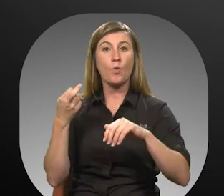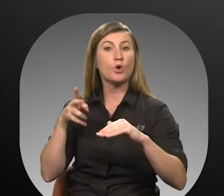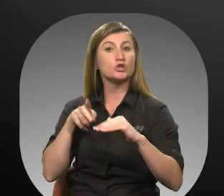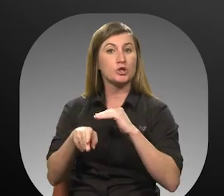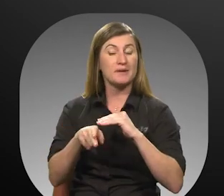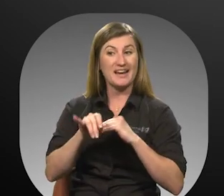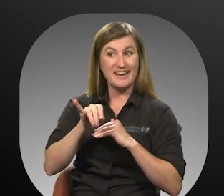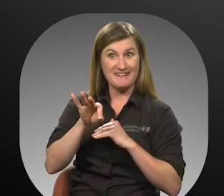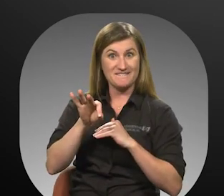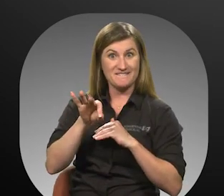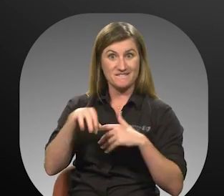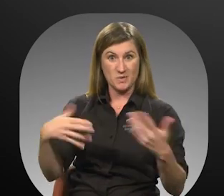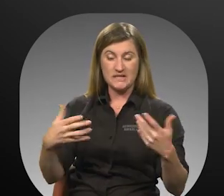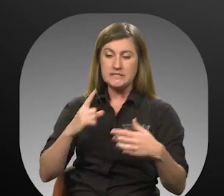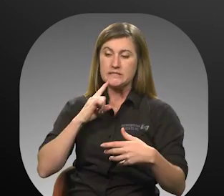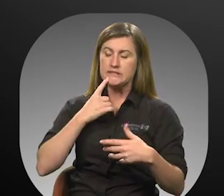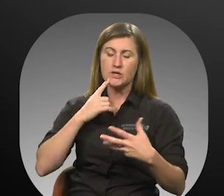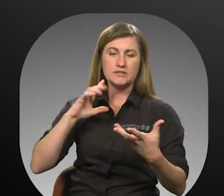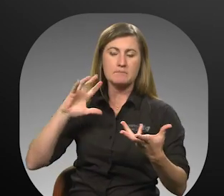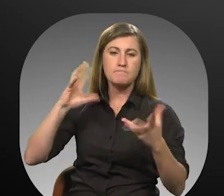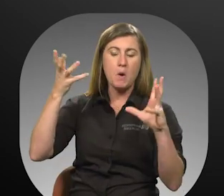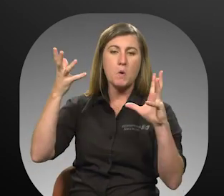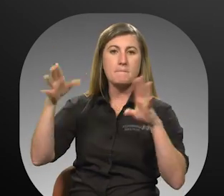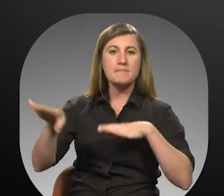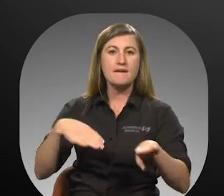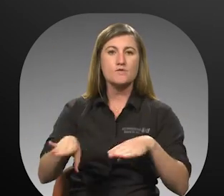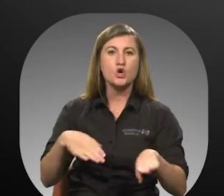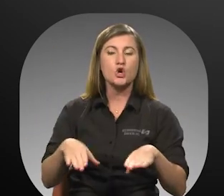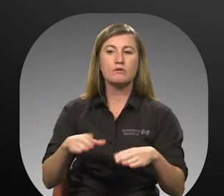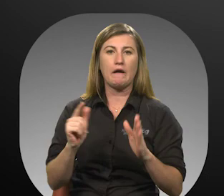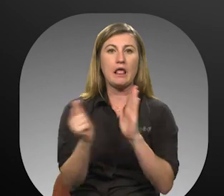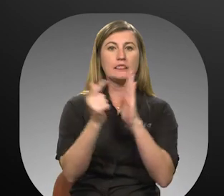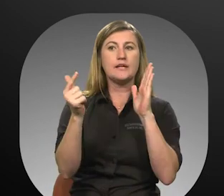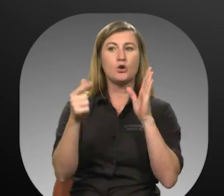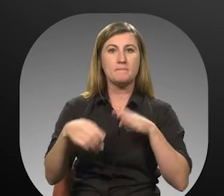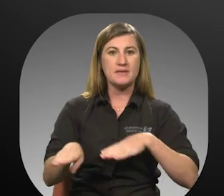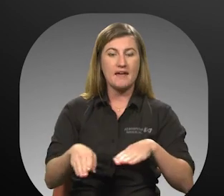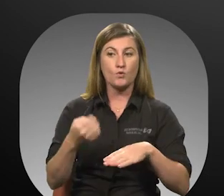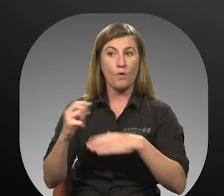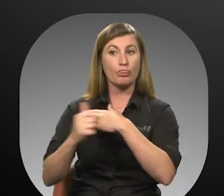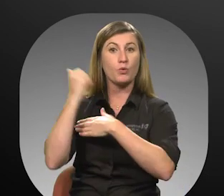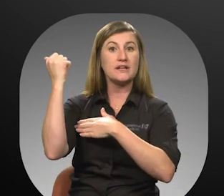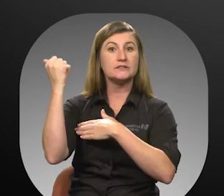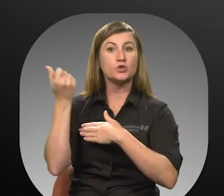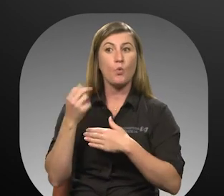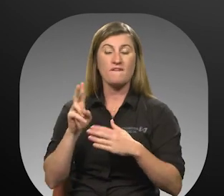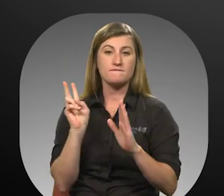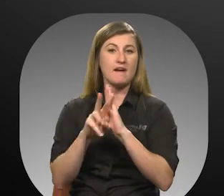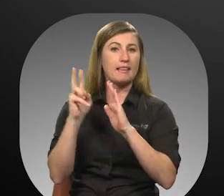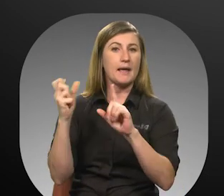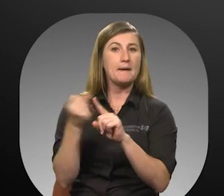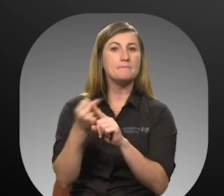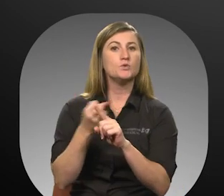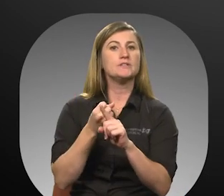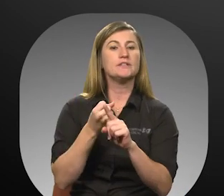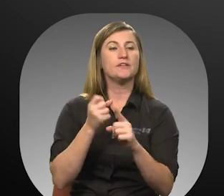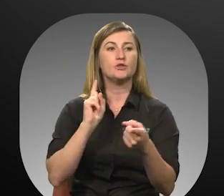suspended or terminated due to seriously disruptive behavior, illegal conduct or threats, or violent abusive